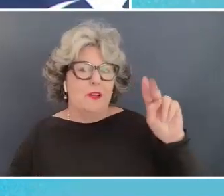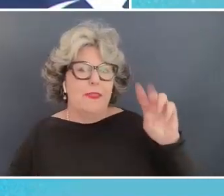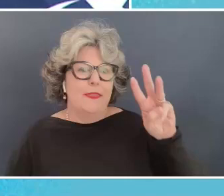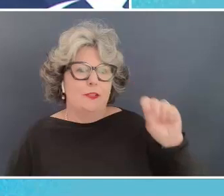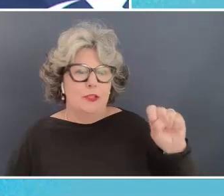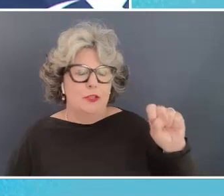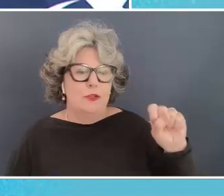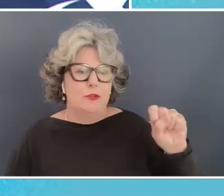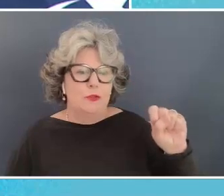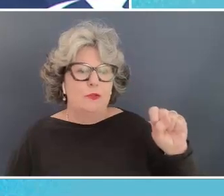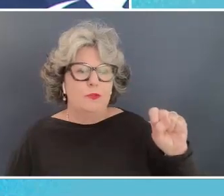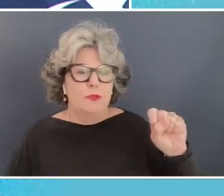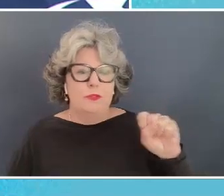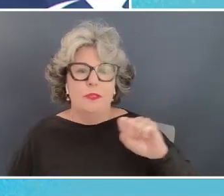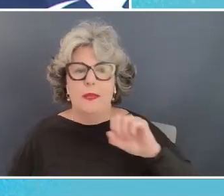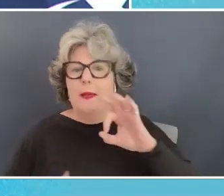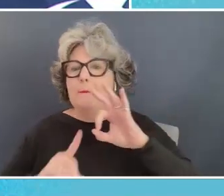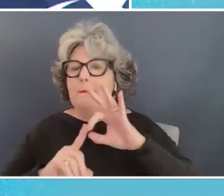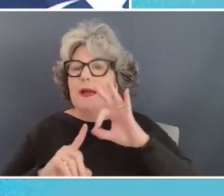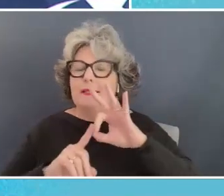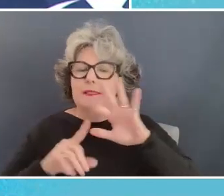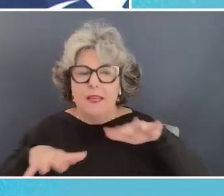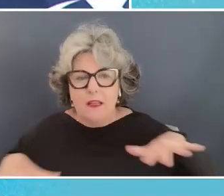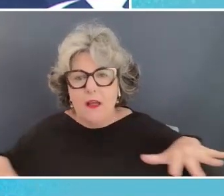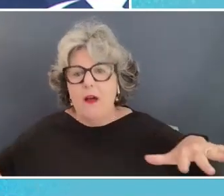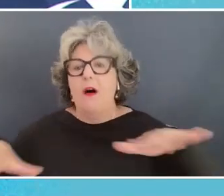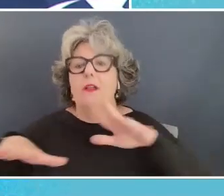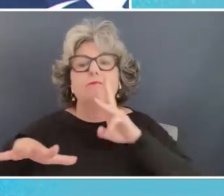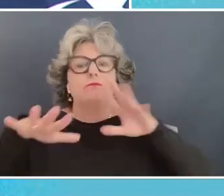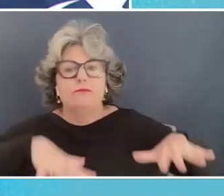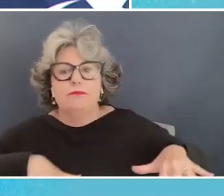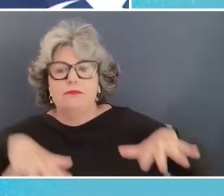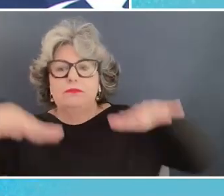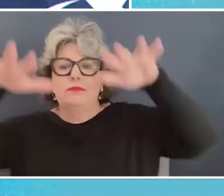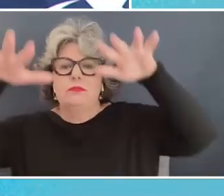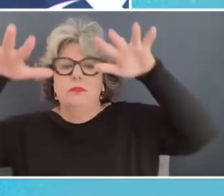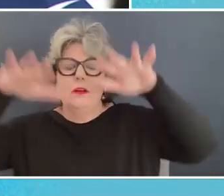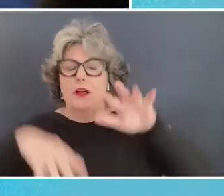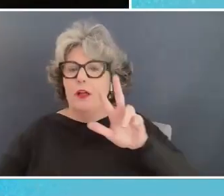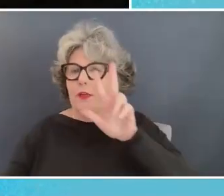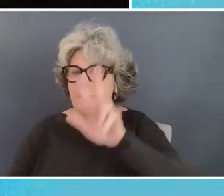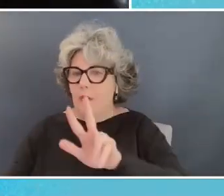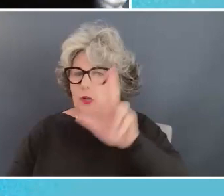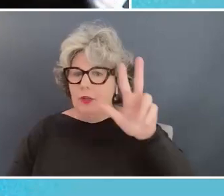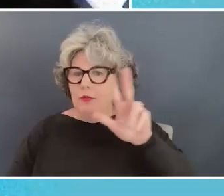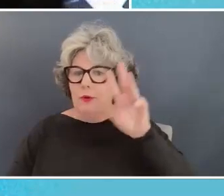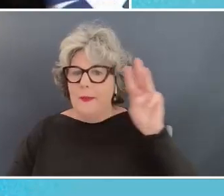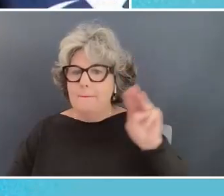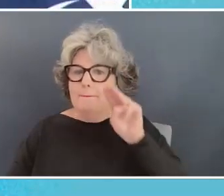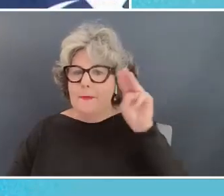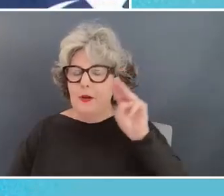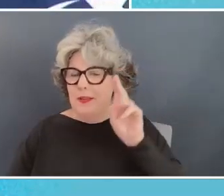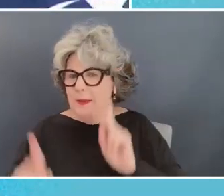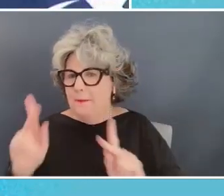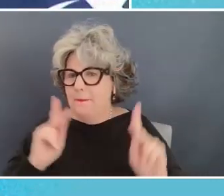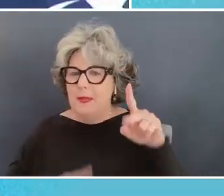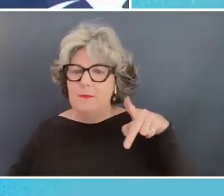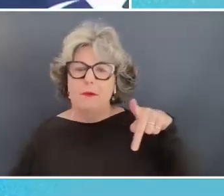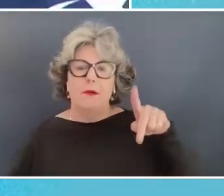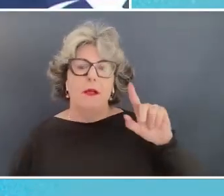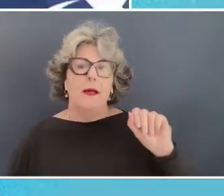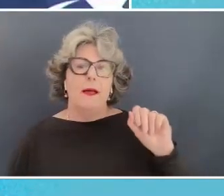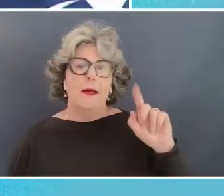major floodings across pakistan that affected 33 million people and caused 1500